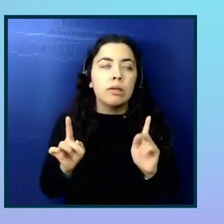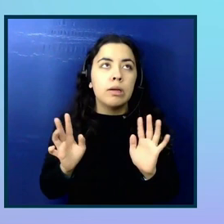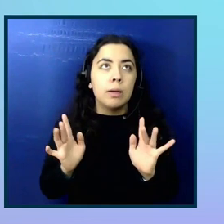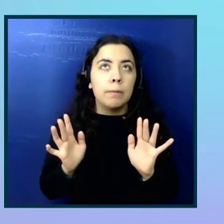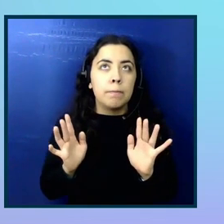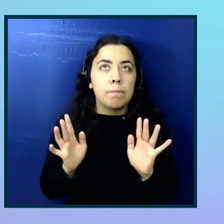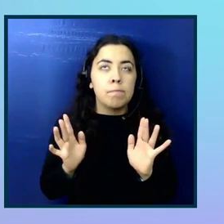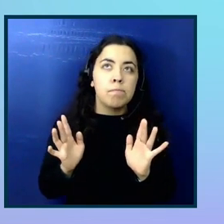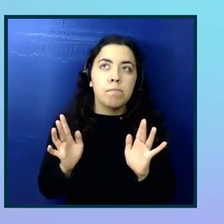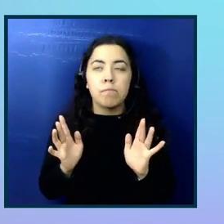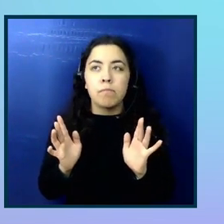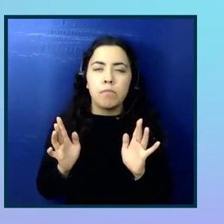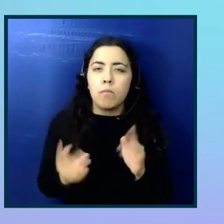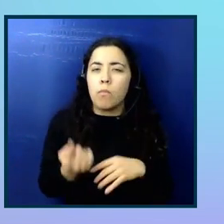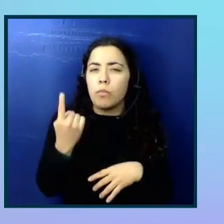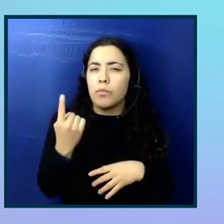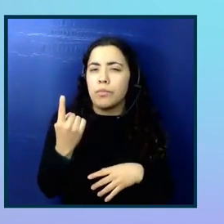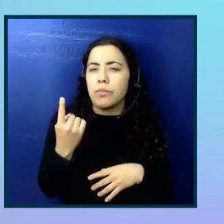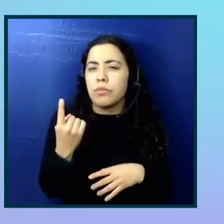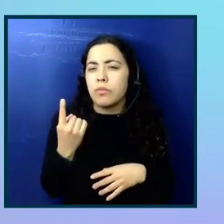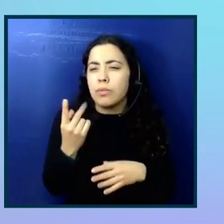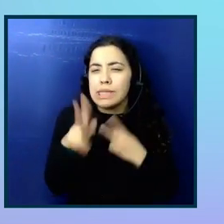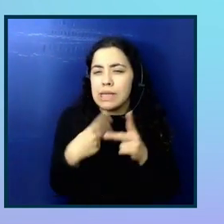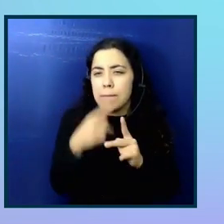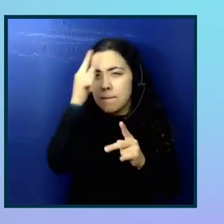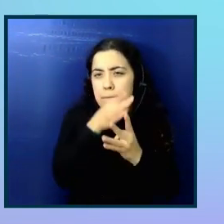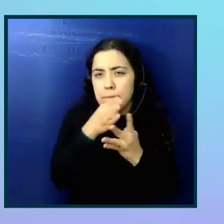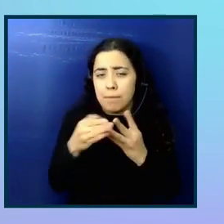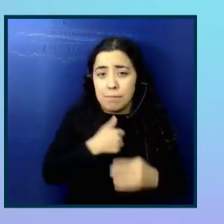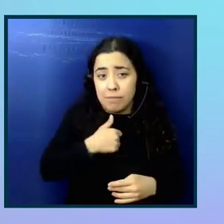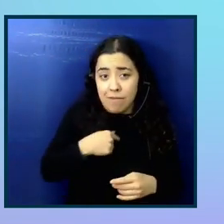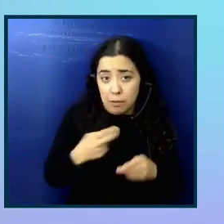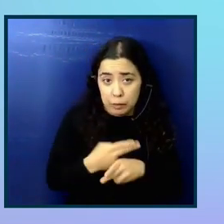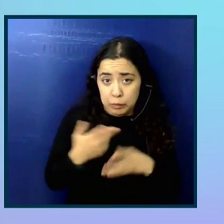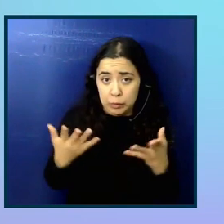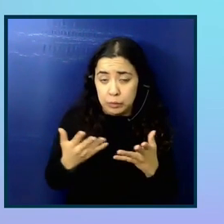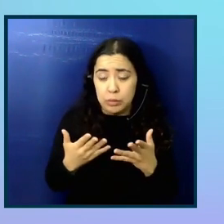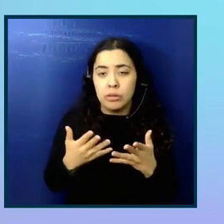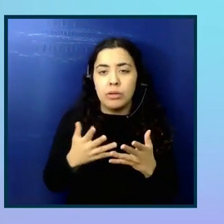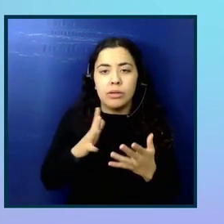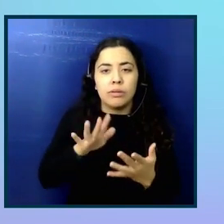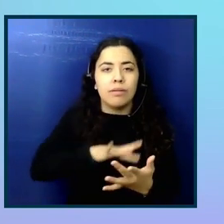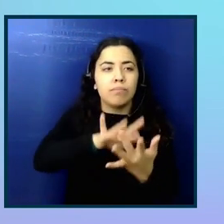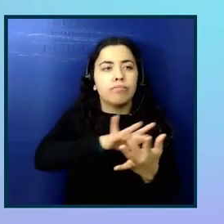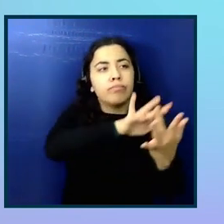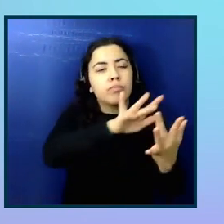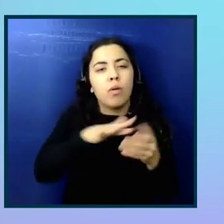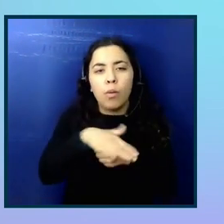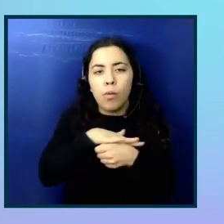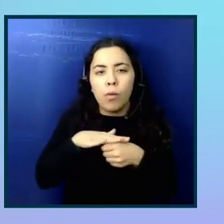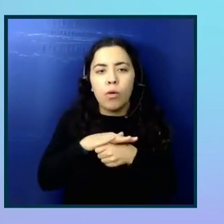one kind of method I used was contacting local charities and